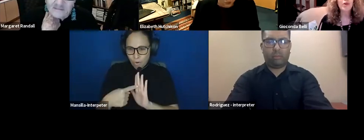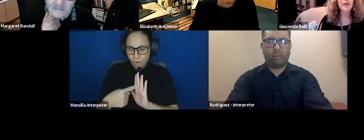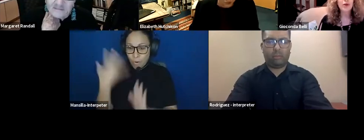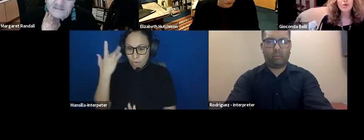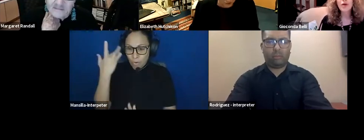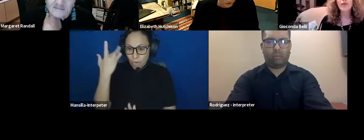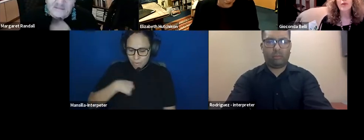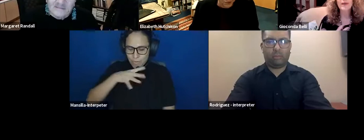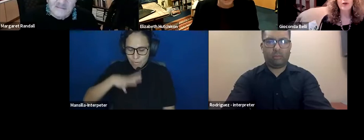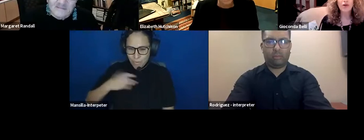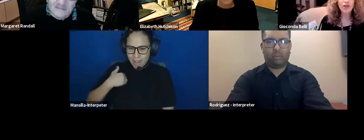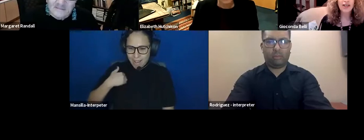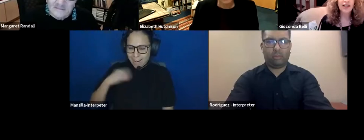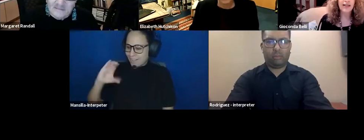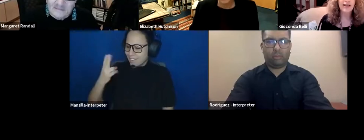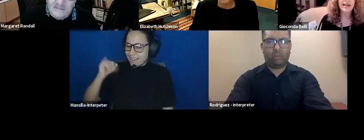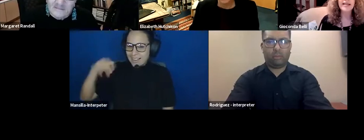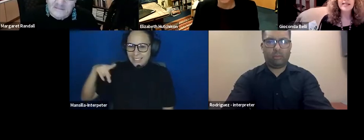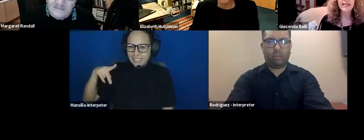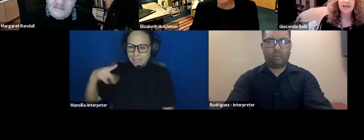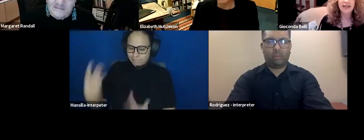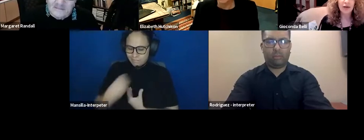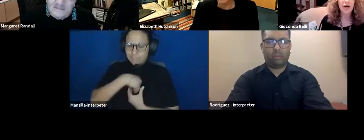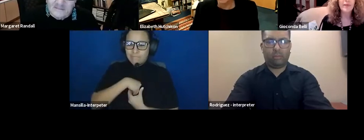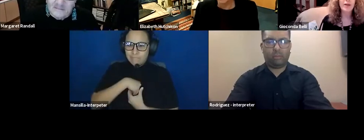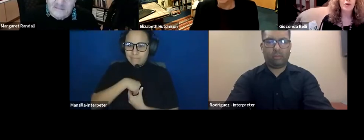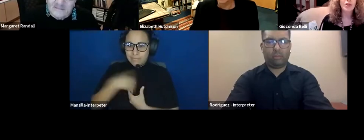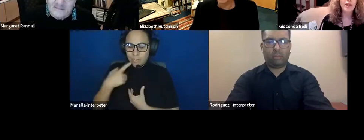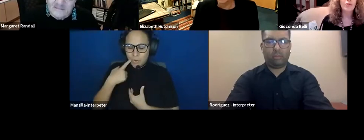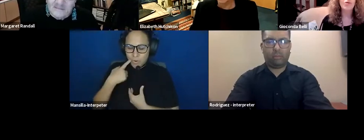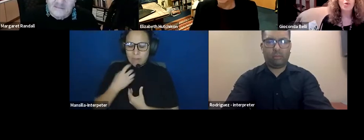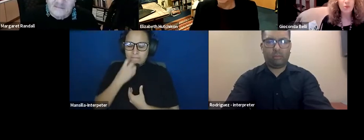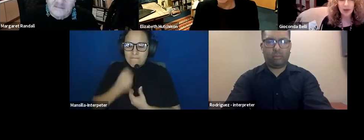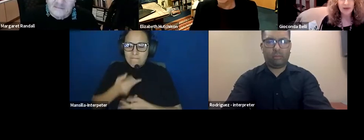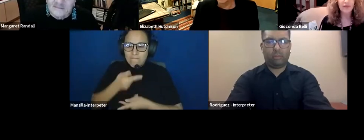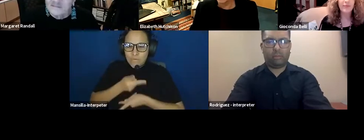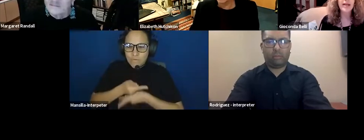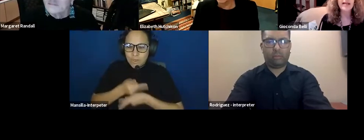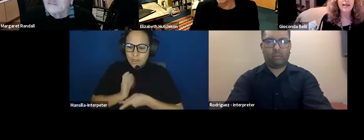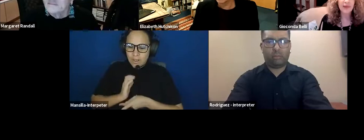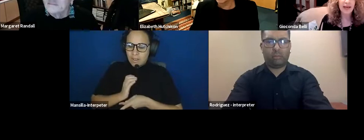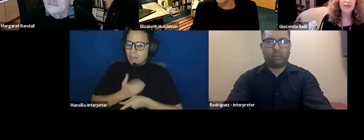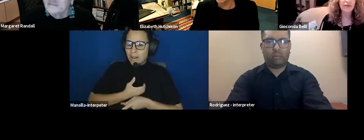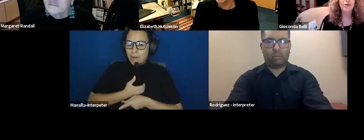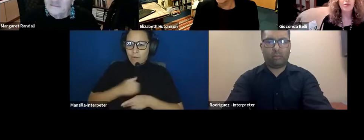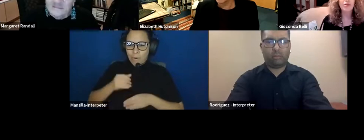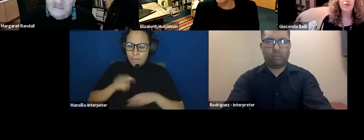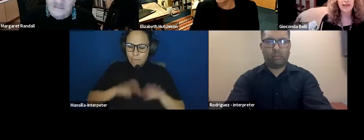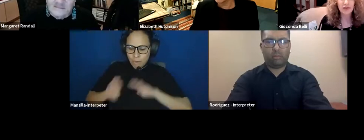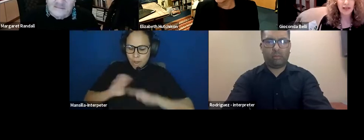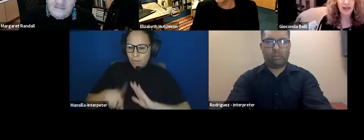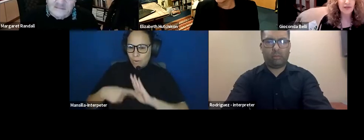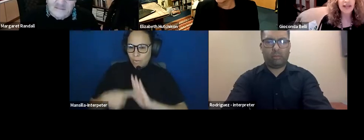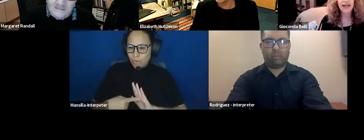We, know, because of our biological instinct and our biological role of bringing up life or